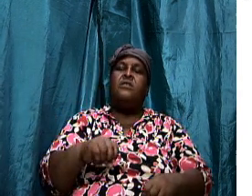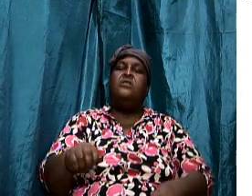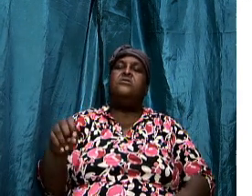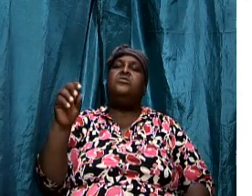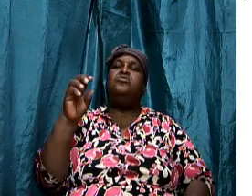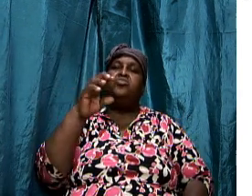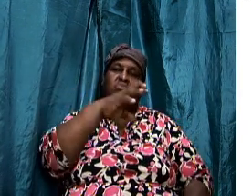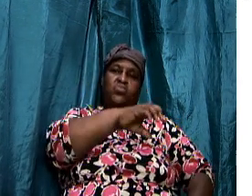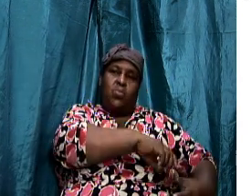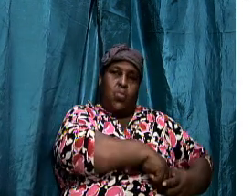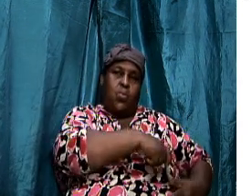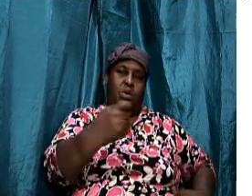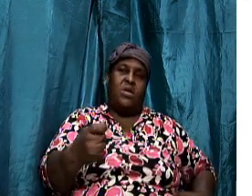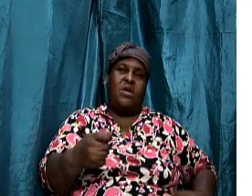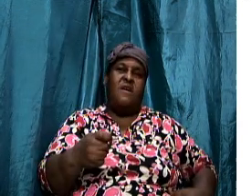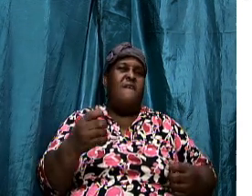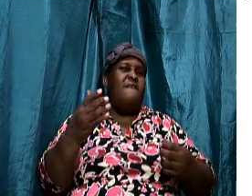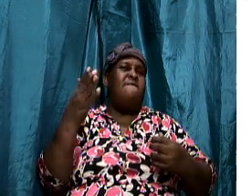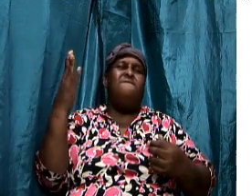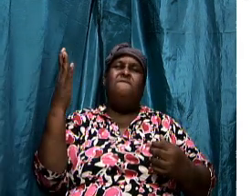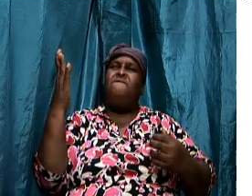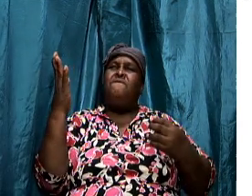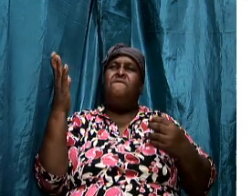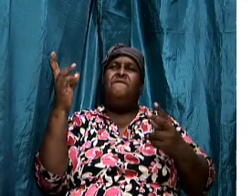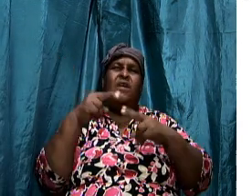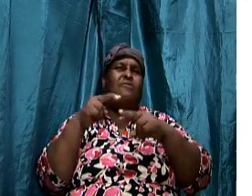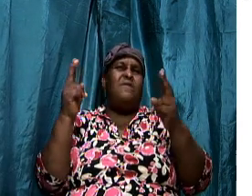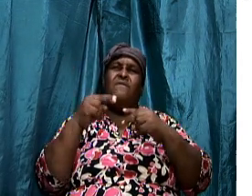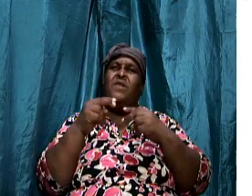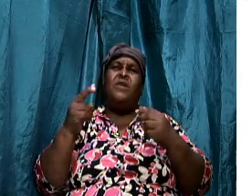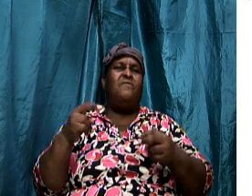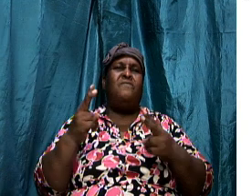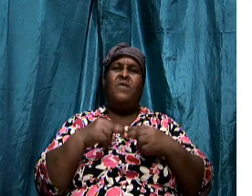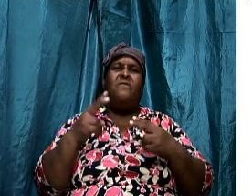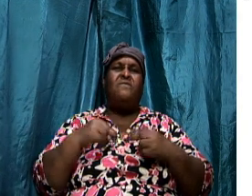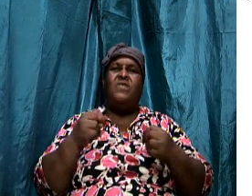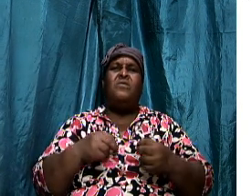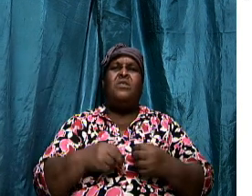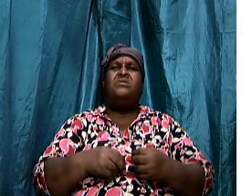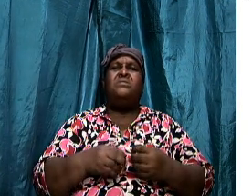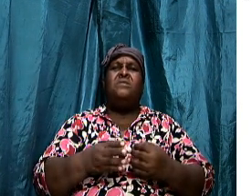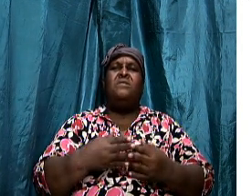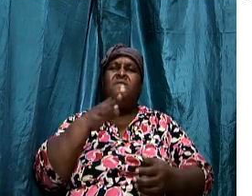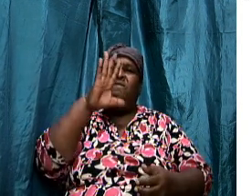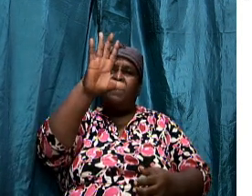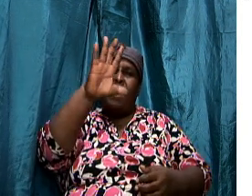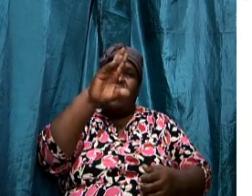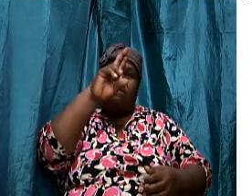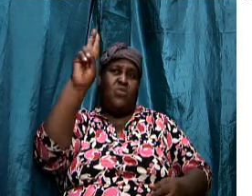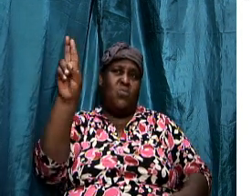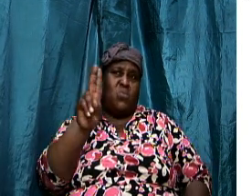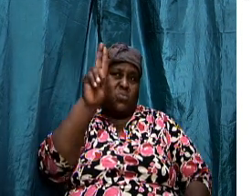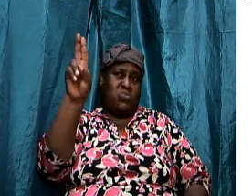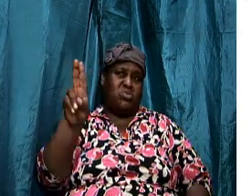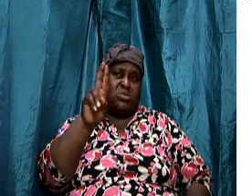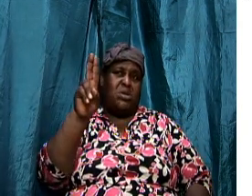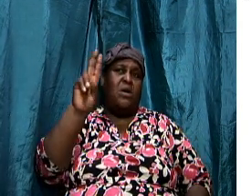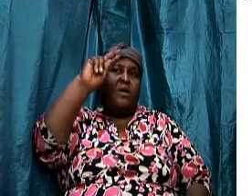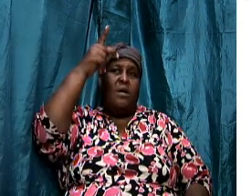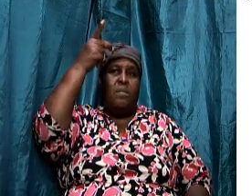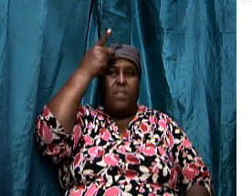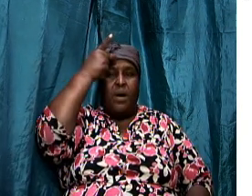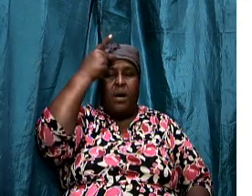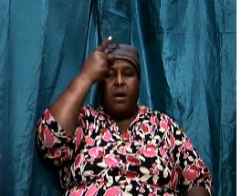it is very significant that of the five that were used, Paul